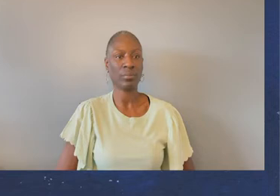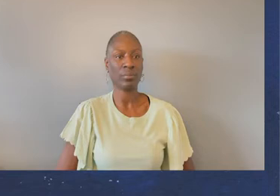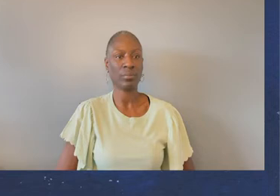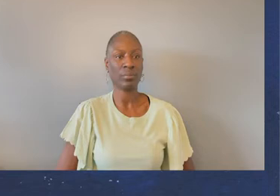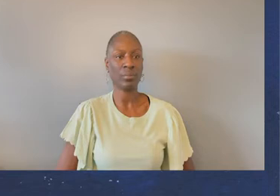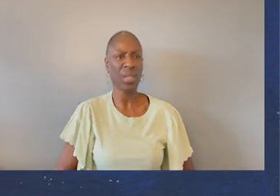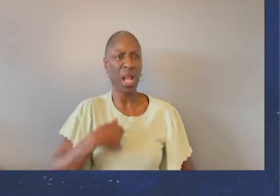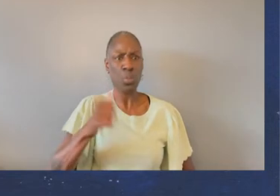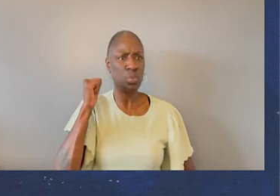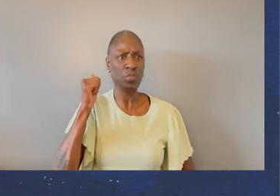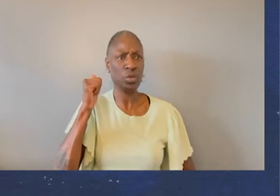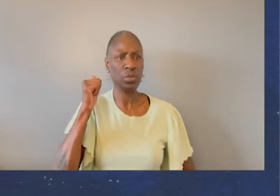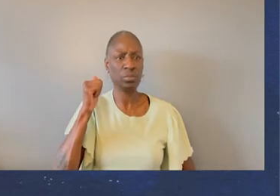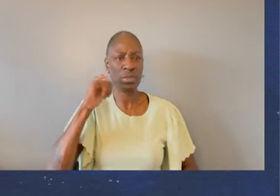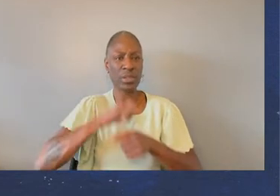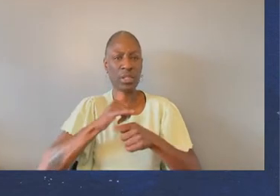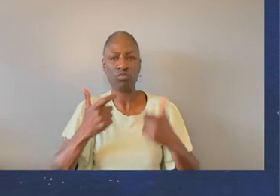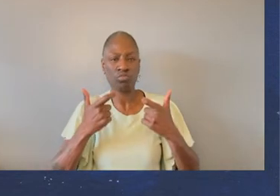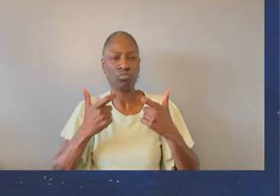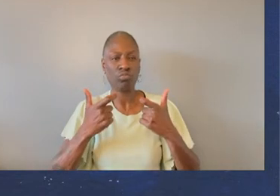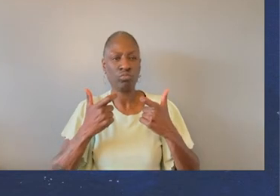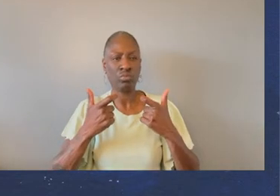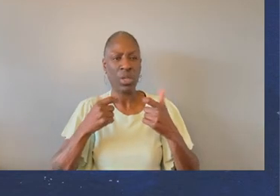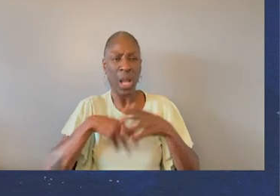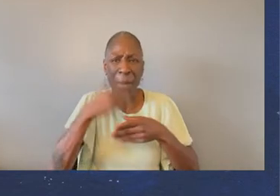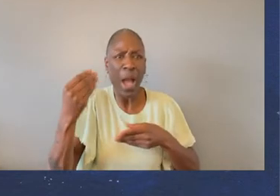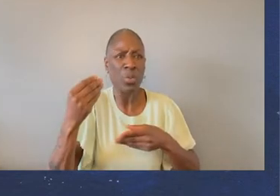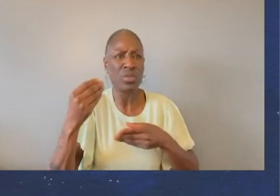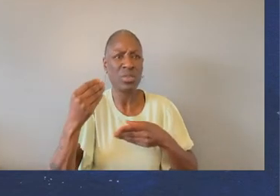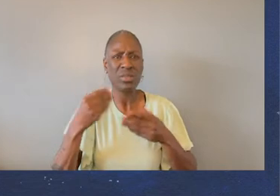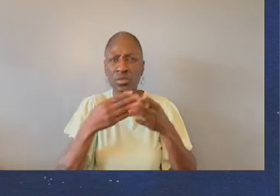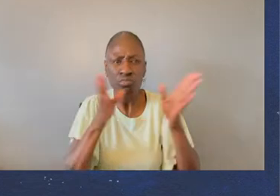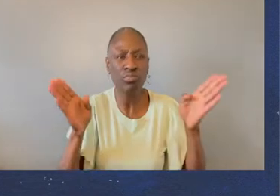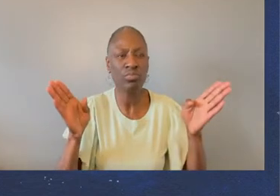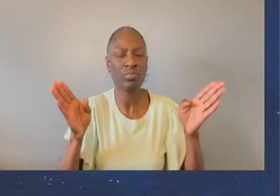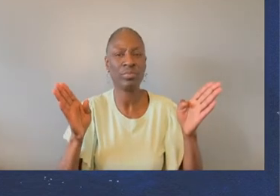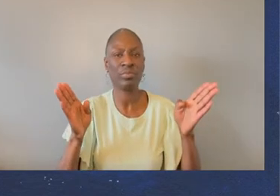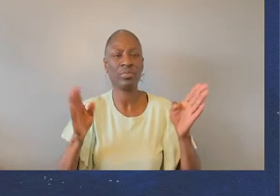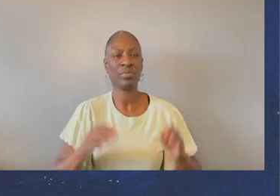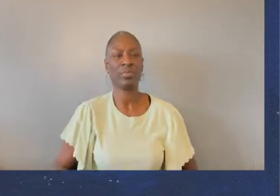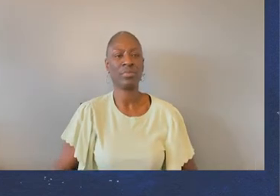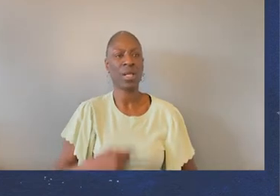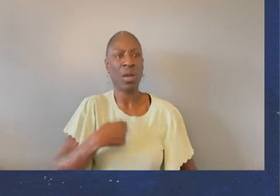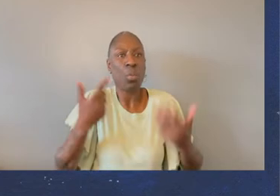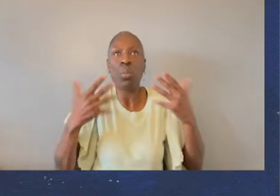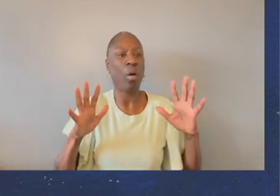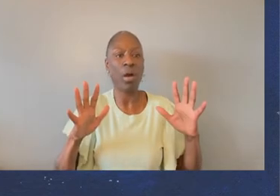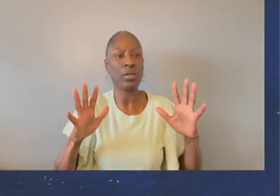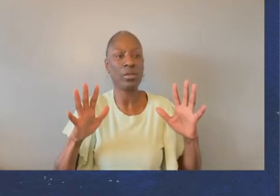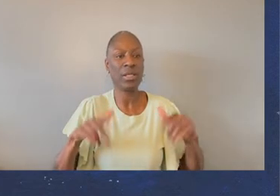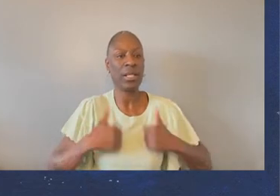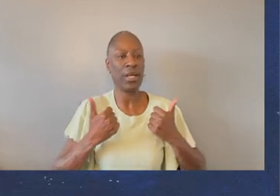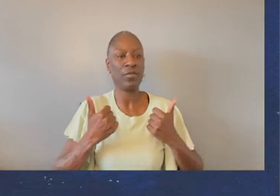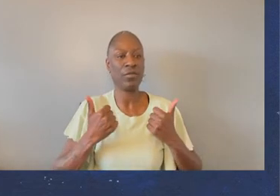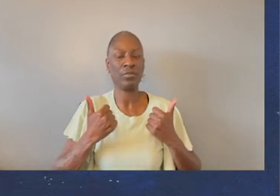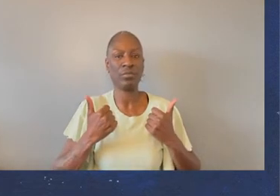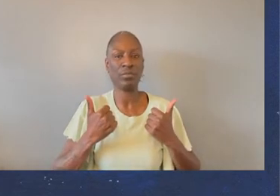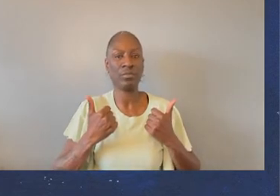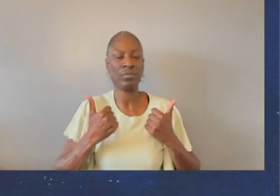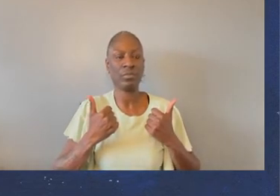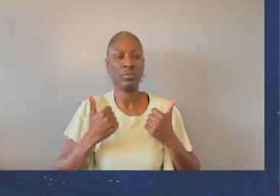Black Disabled Matter by I refuse to be boxed in. want to be boxed out. I don't want to live to think that